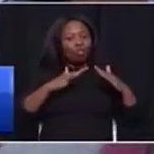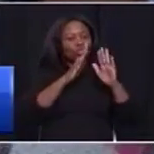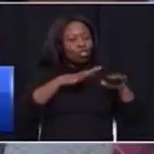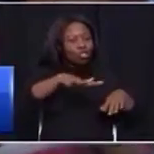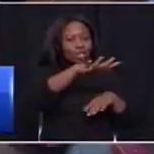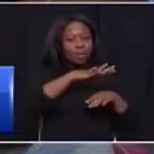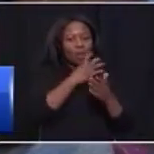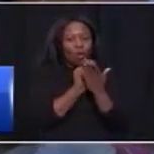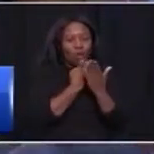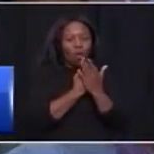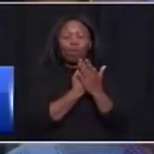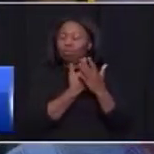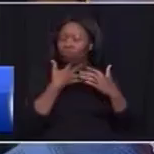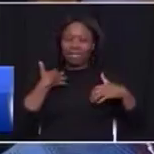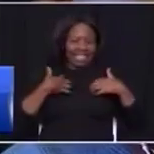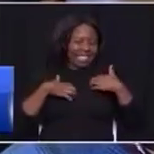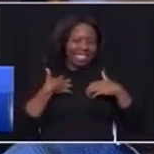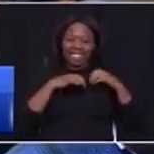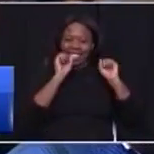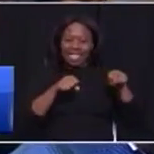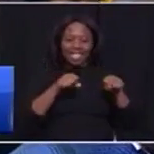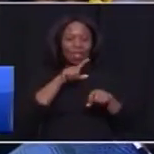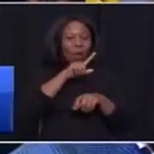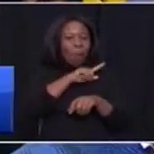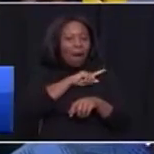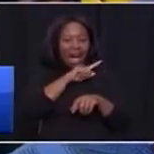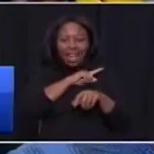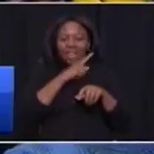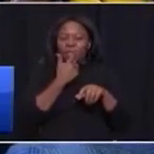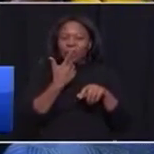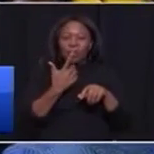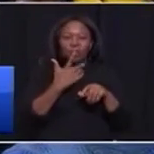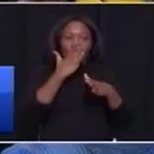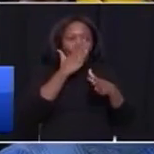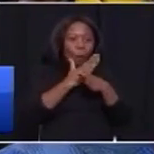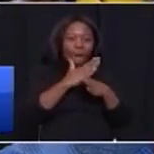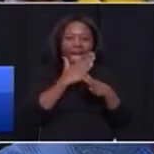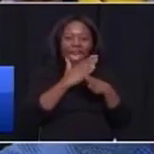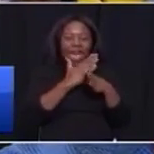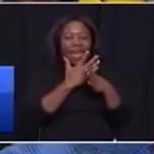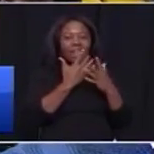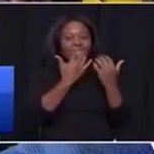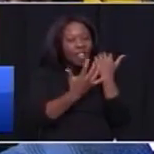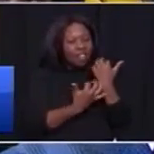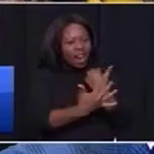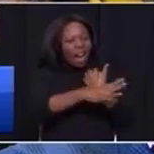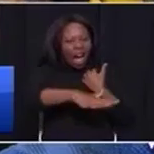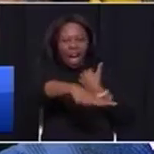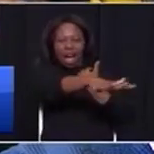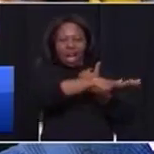We are excited that some of our groundbreaking work on the township economy